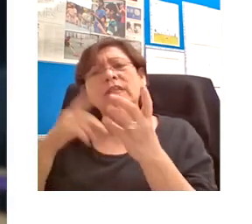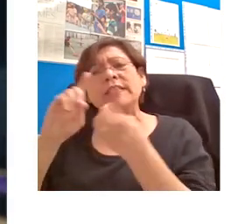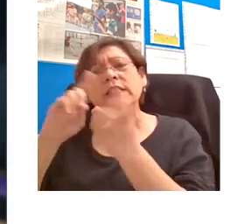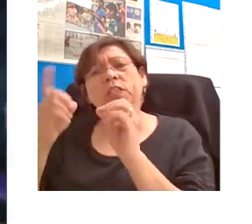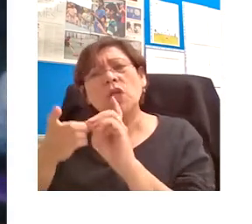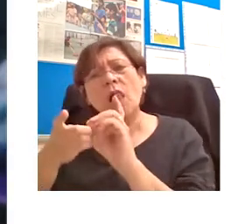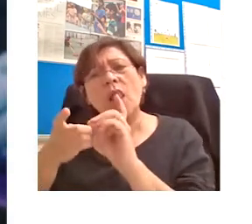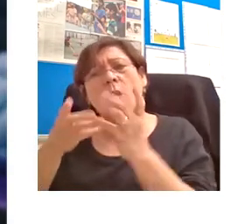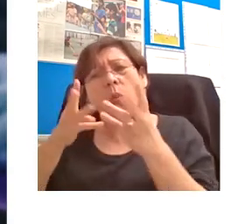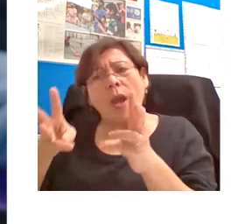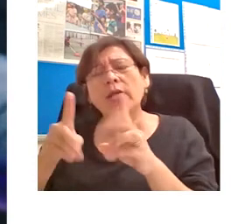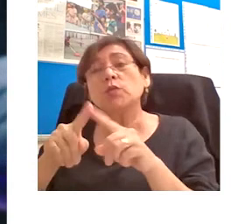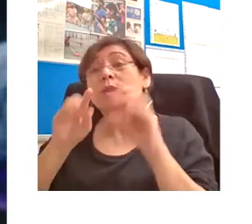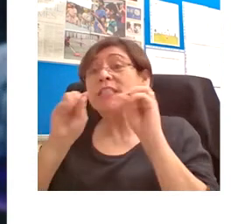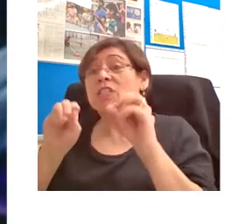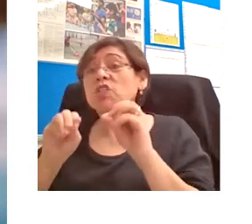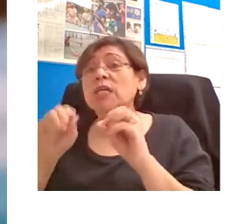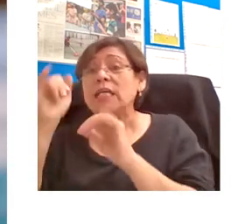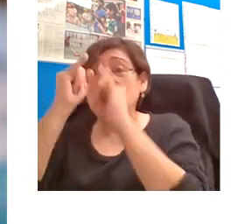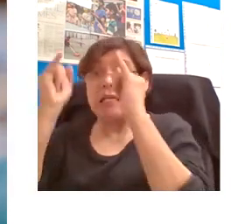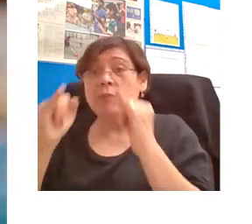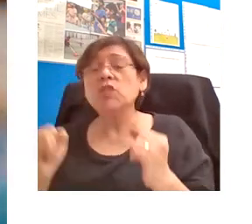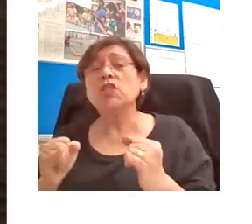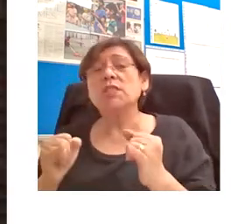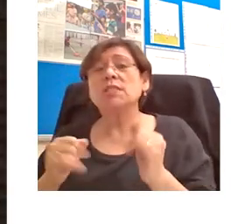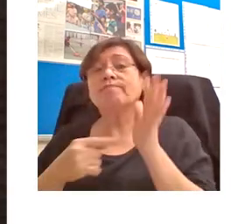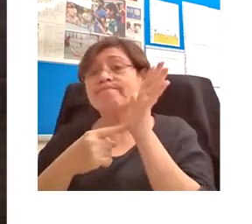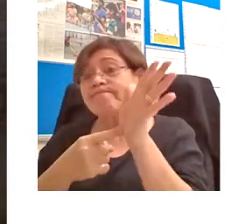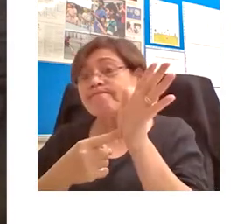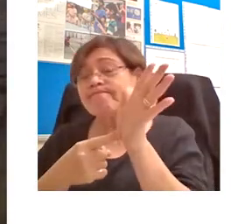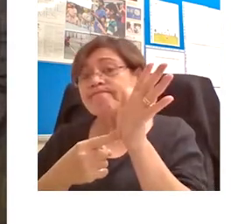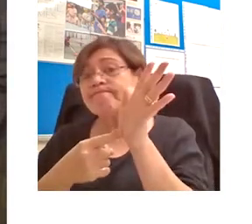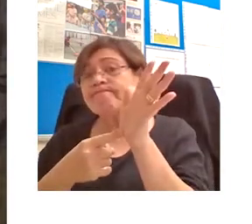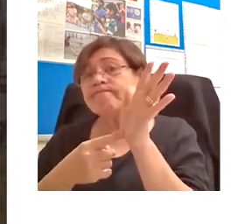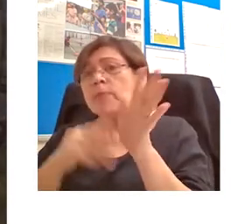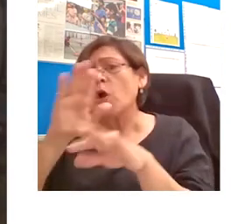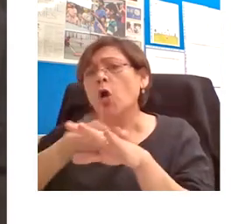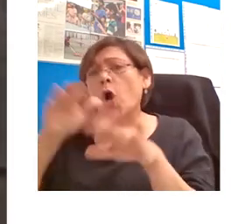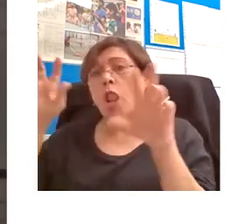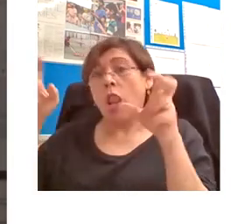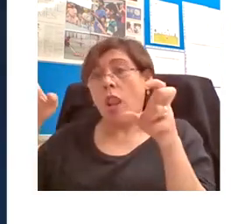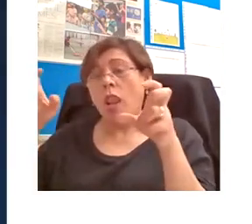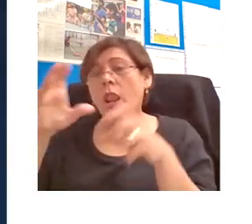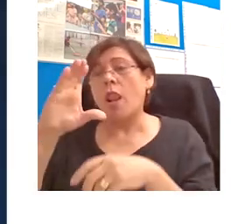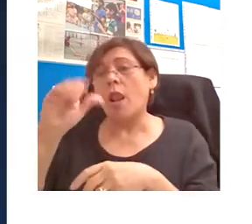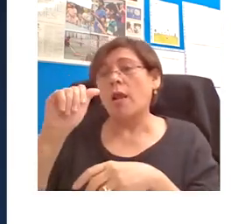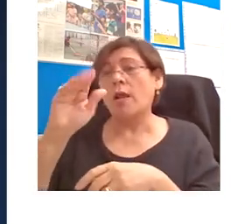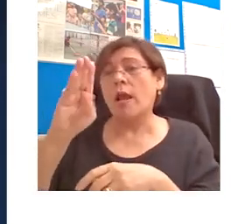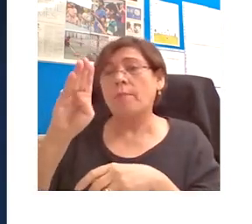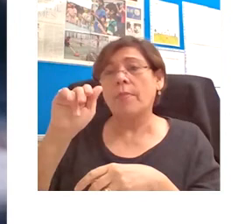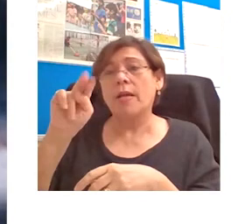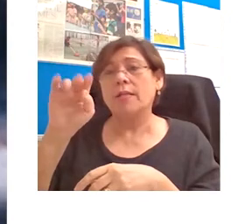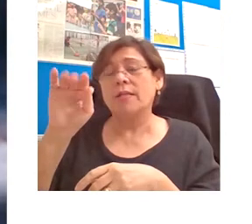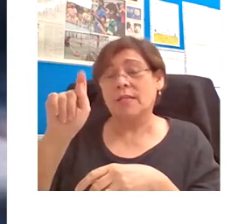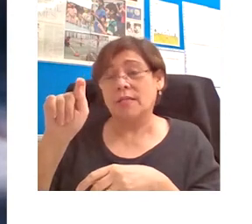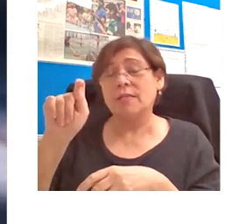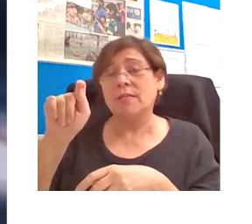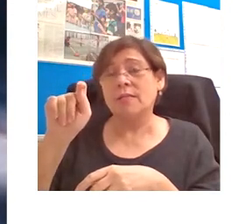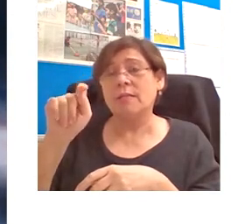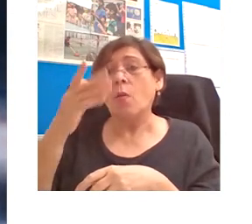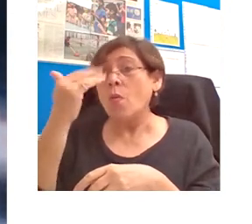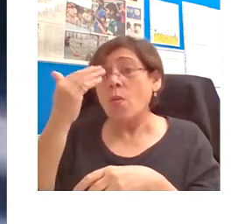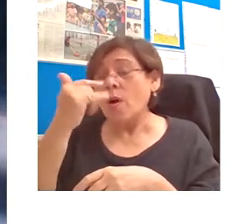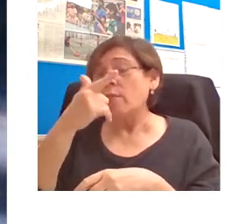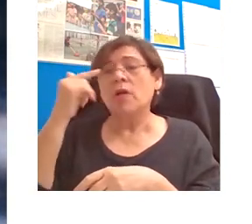And called this system cabinet, and that's because it's inspired